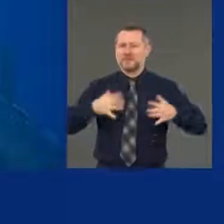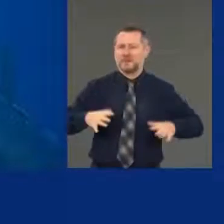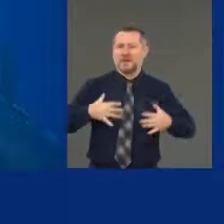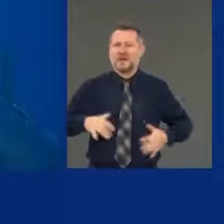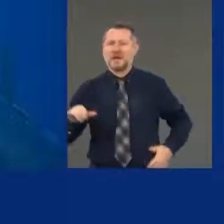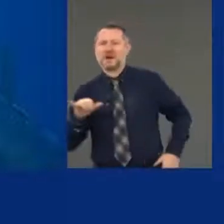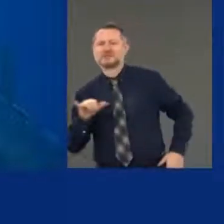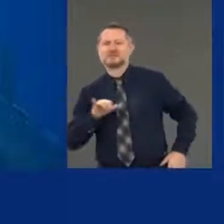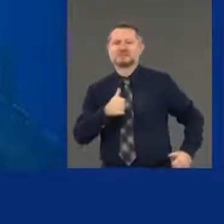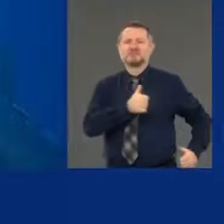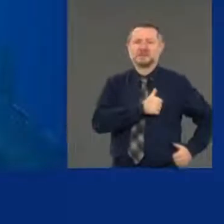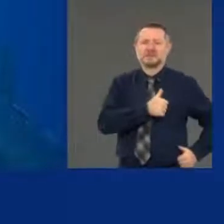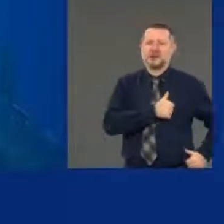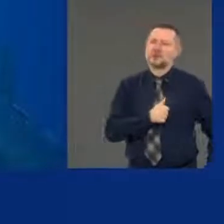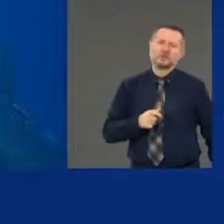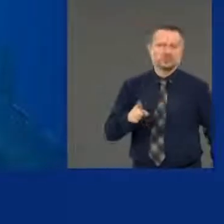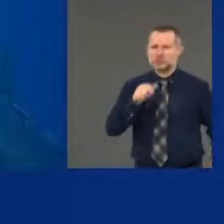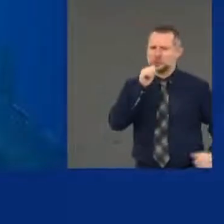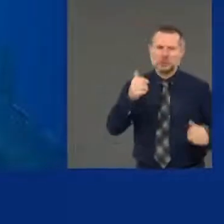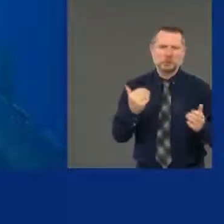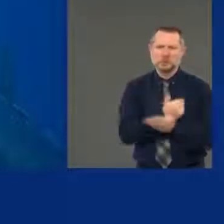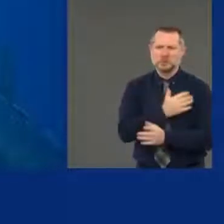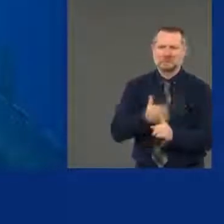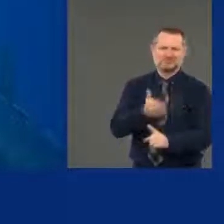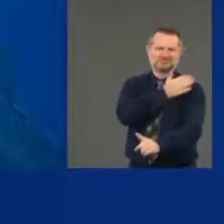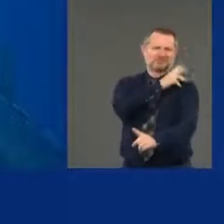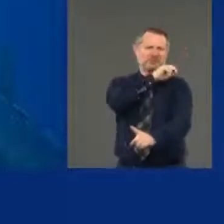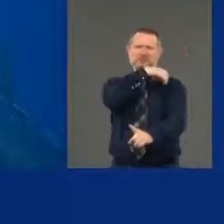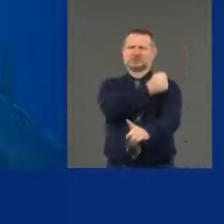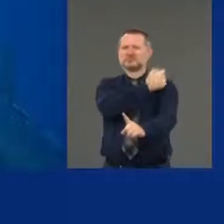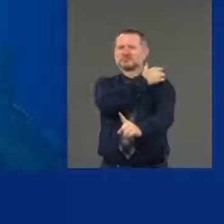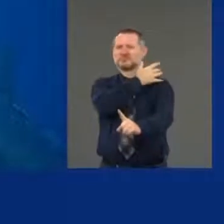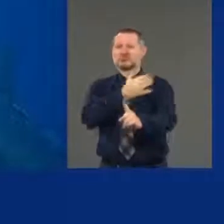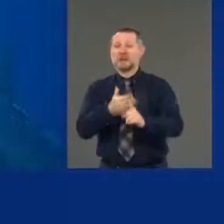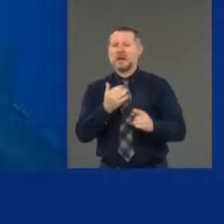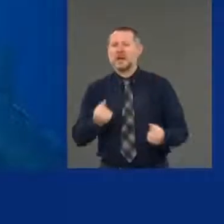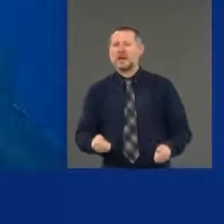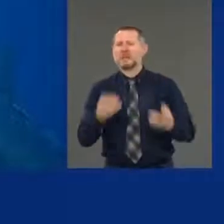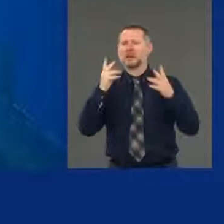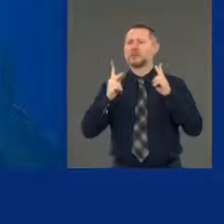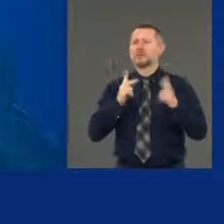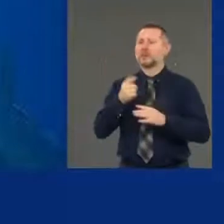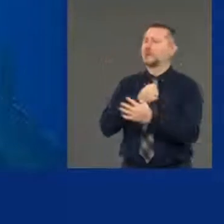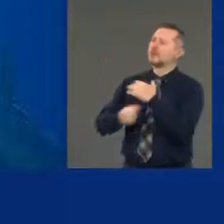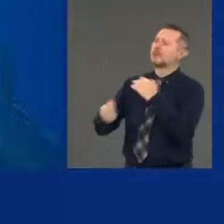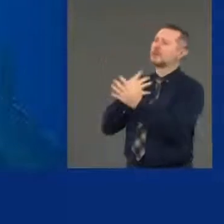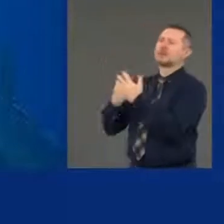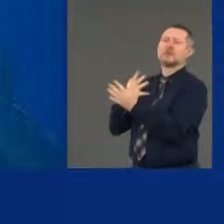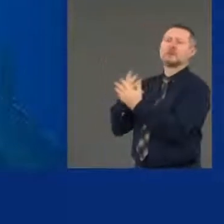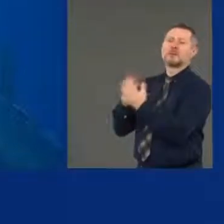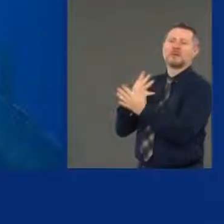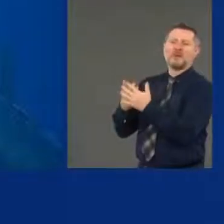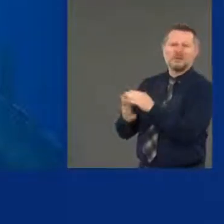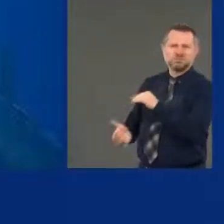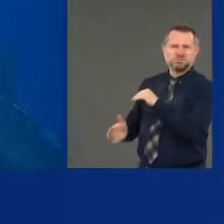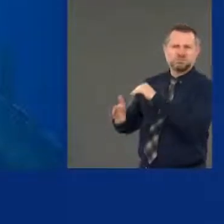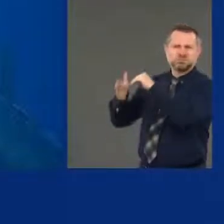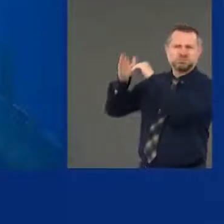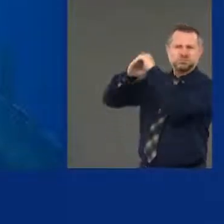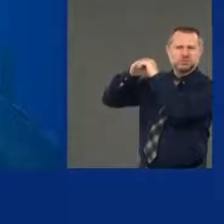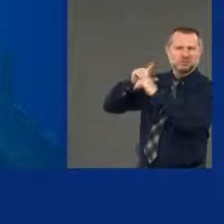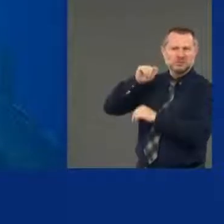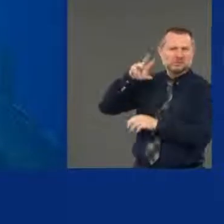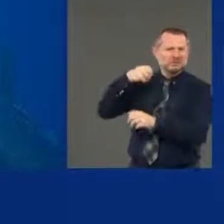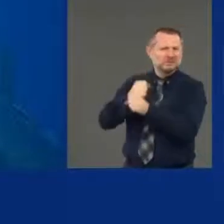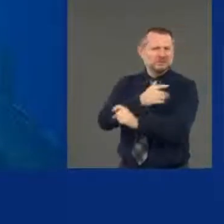we incarcerate. This has been growing for decades. The racial disparity has been growing for